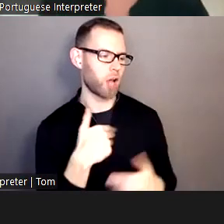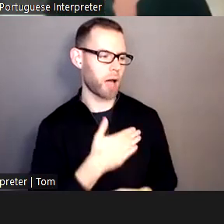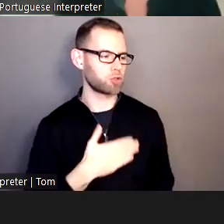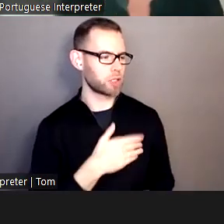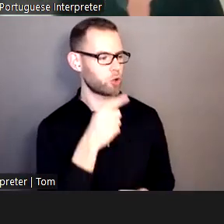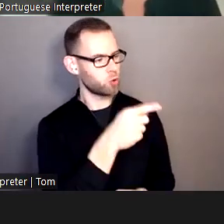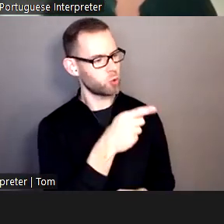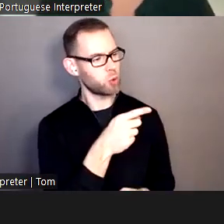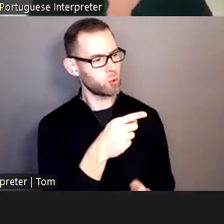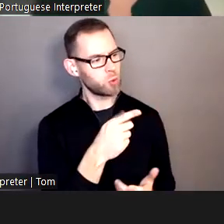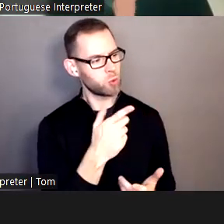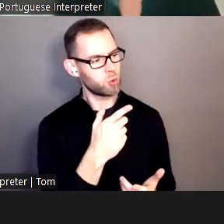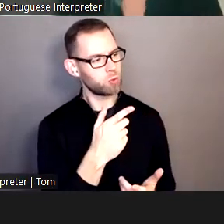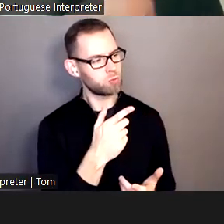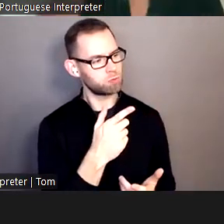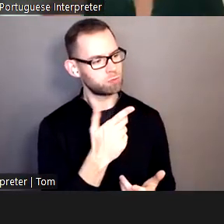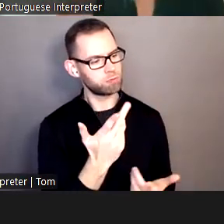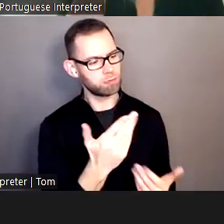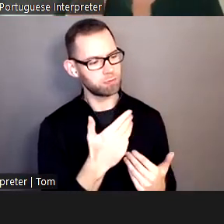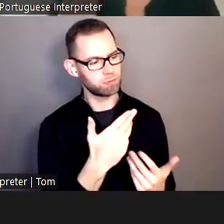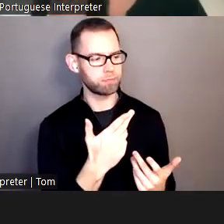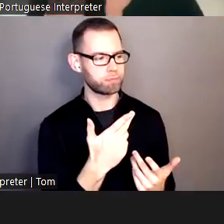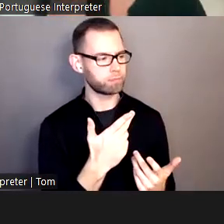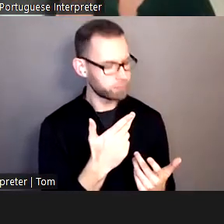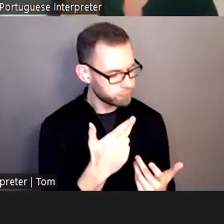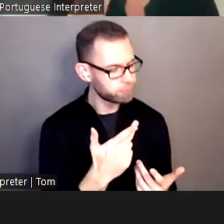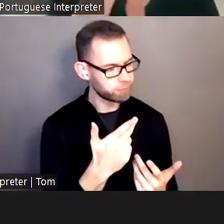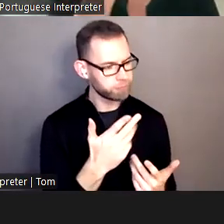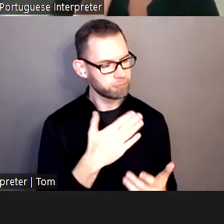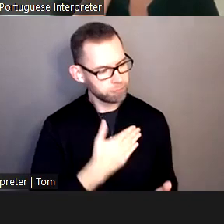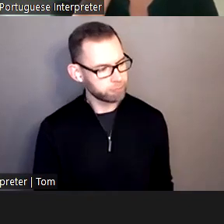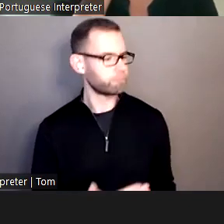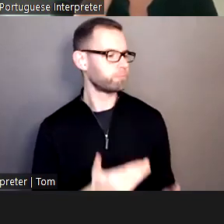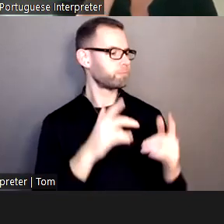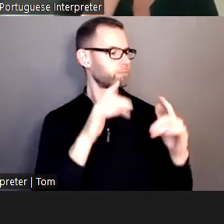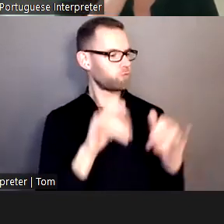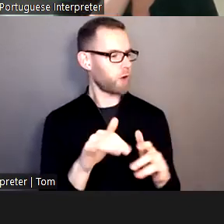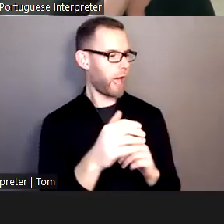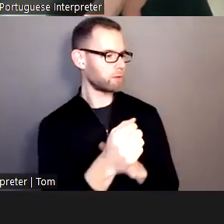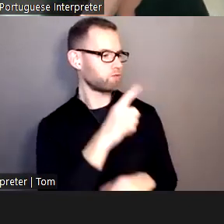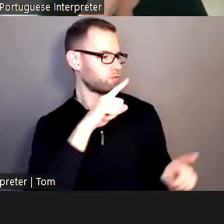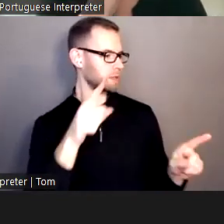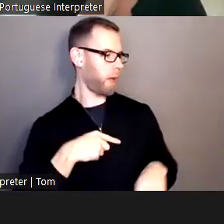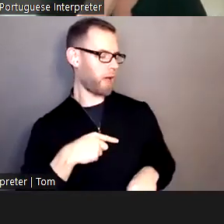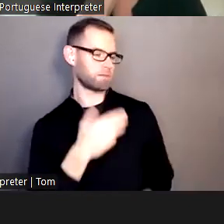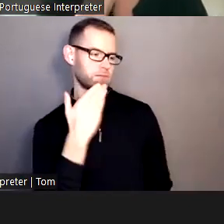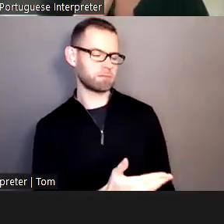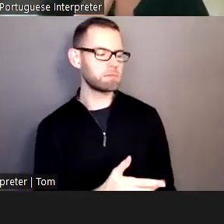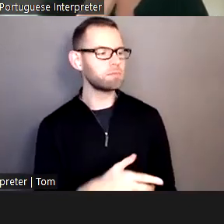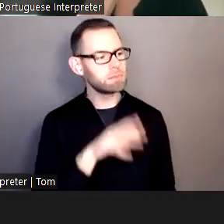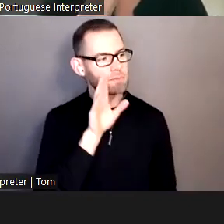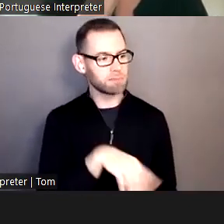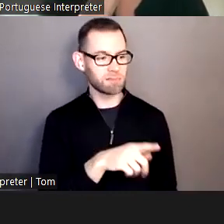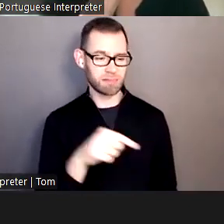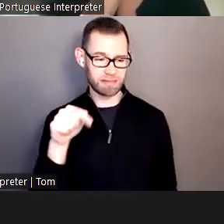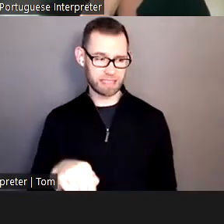to write us back about it, because this is a very concerning issue. And allowing the